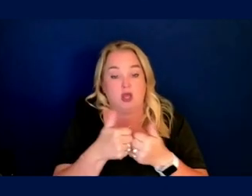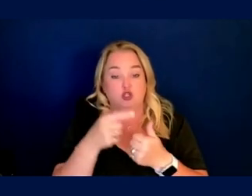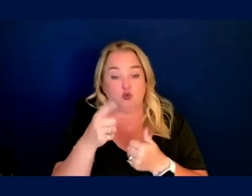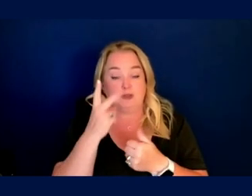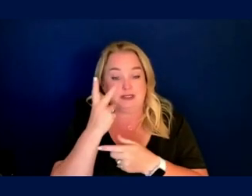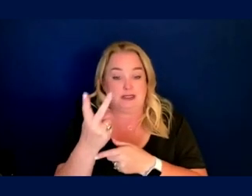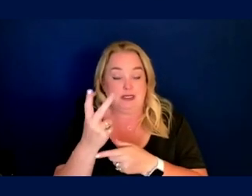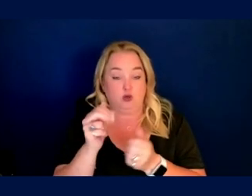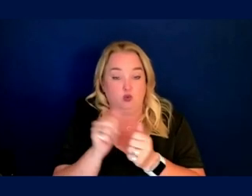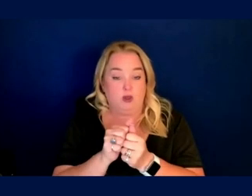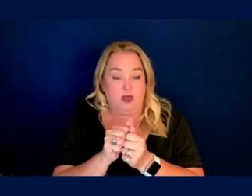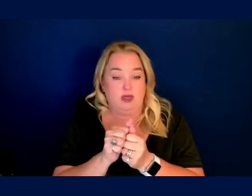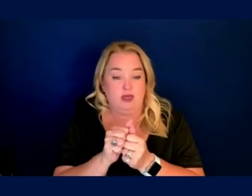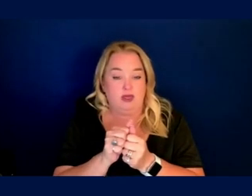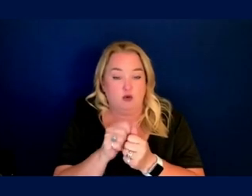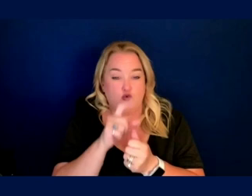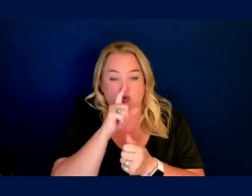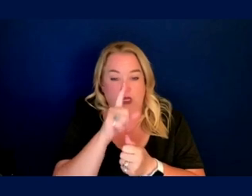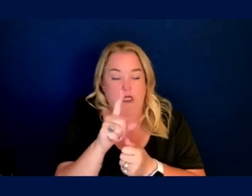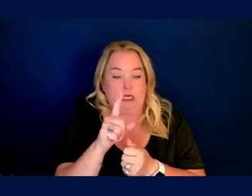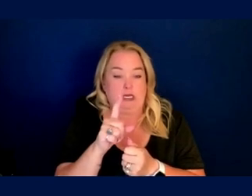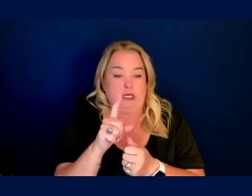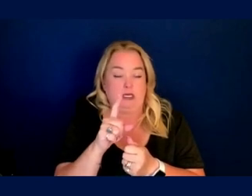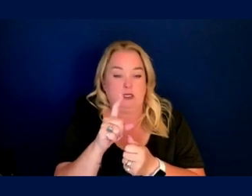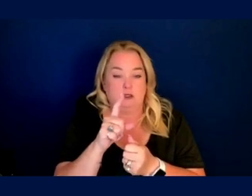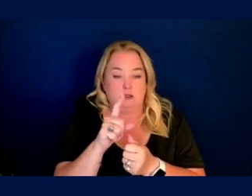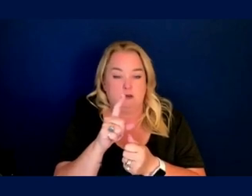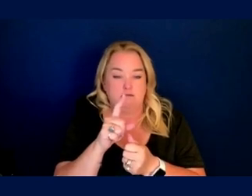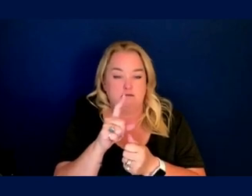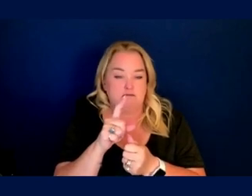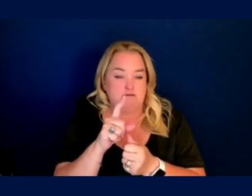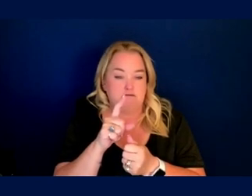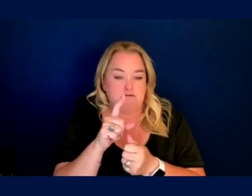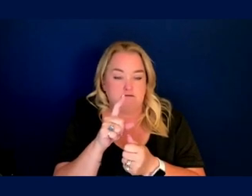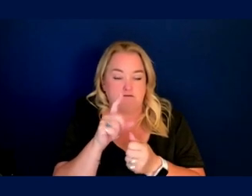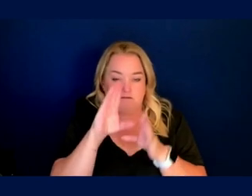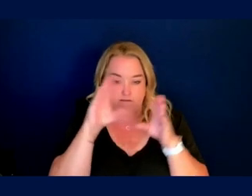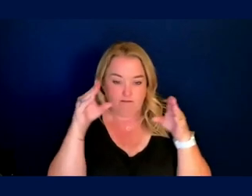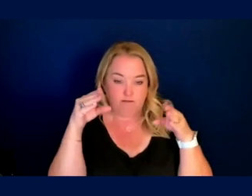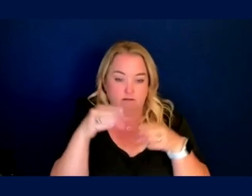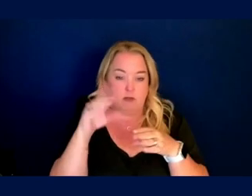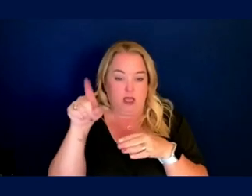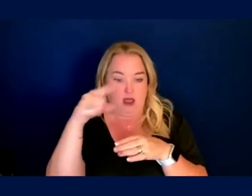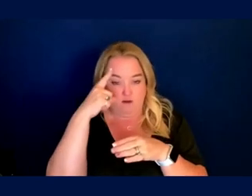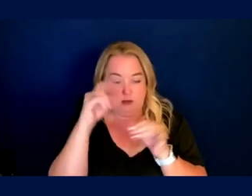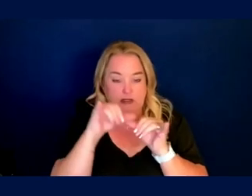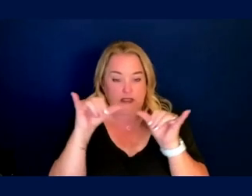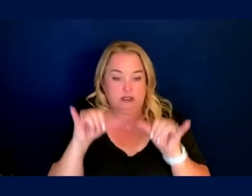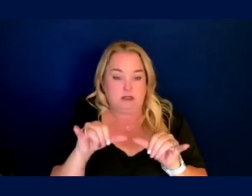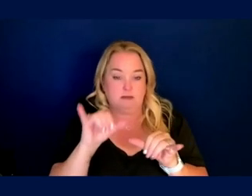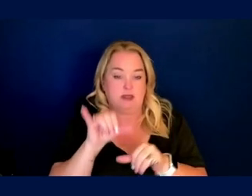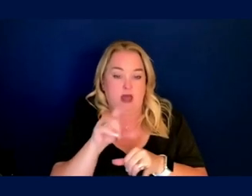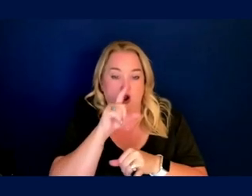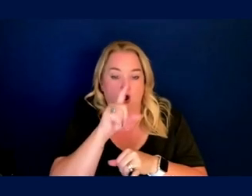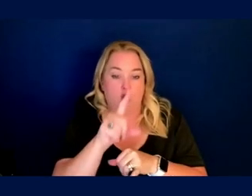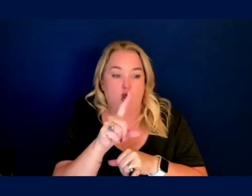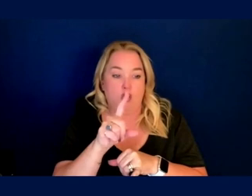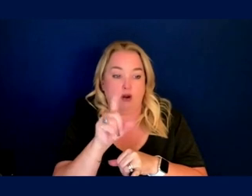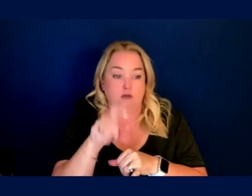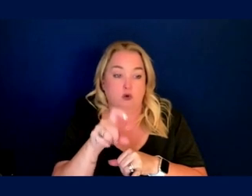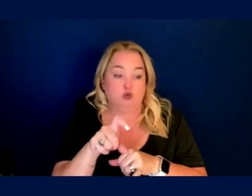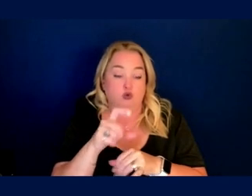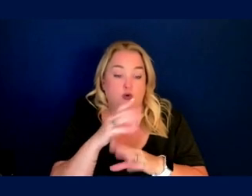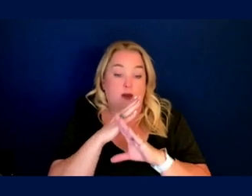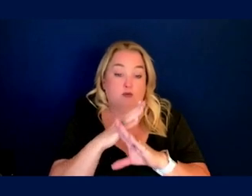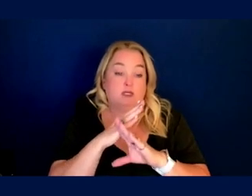in these very entrenched bureaucratic and government or industry systems that are meant to be protective and